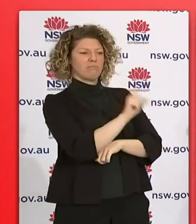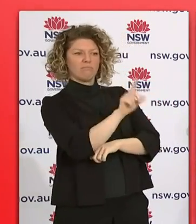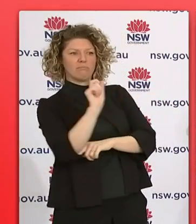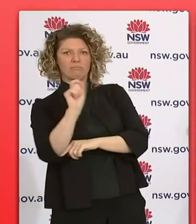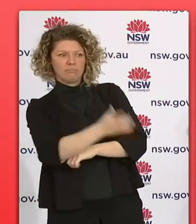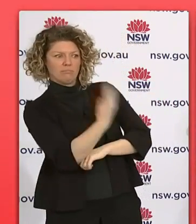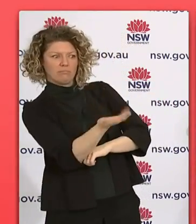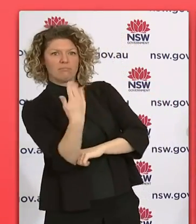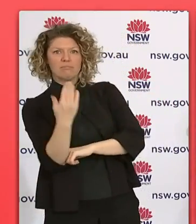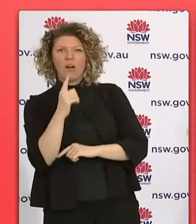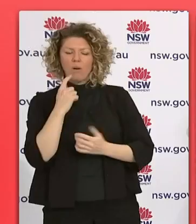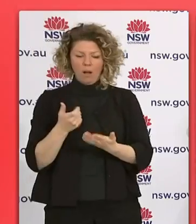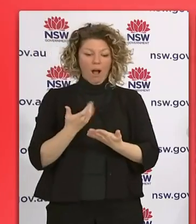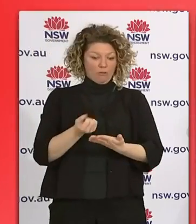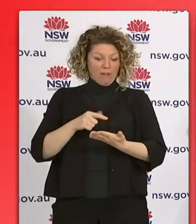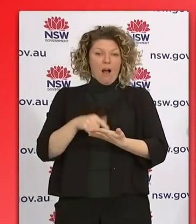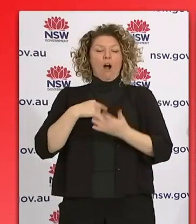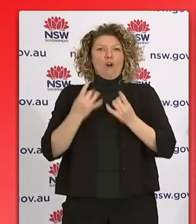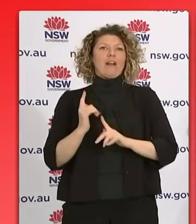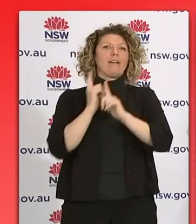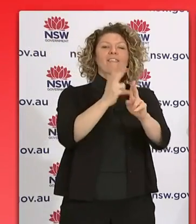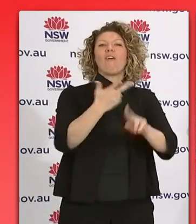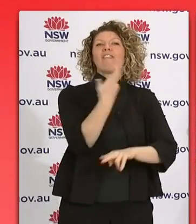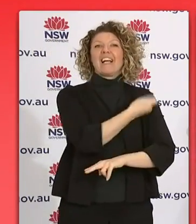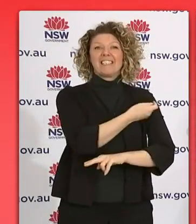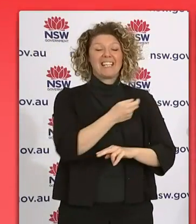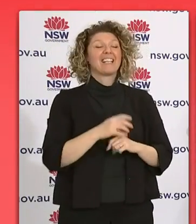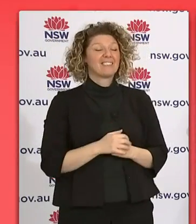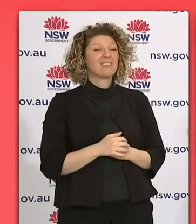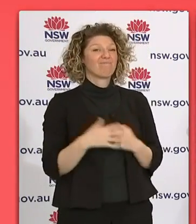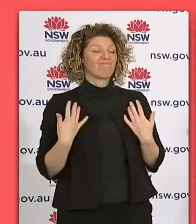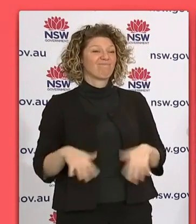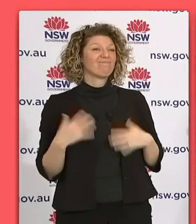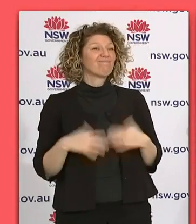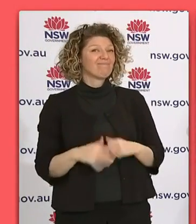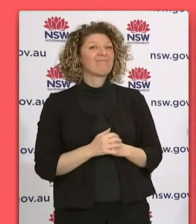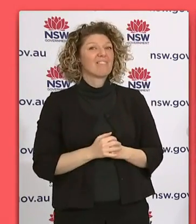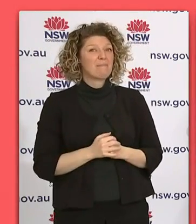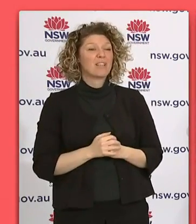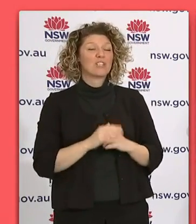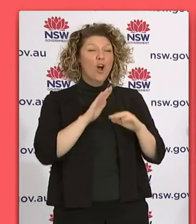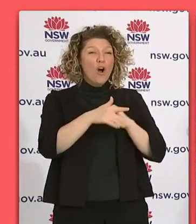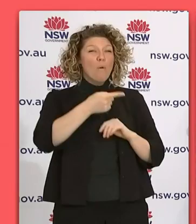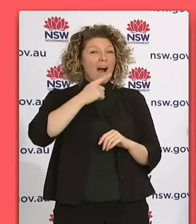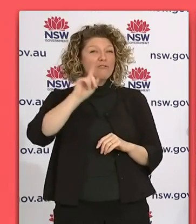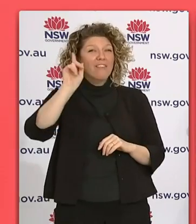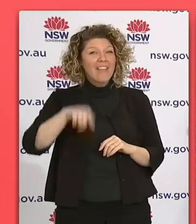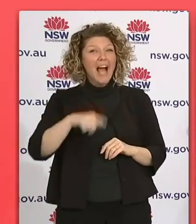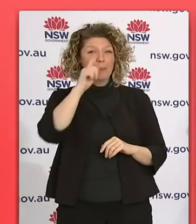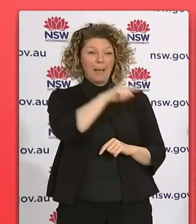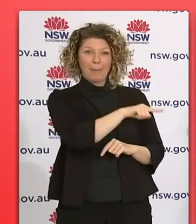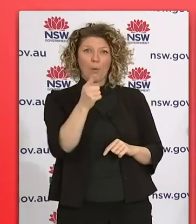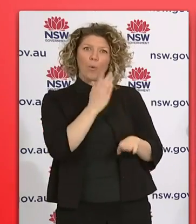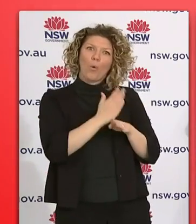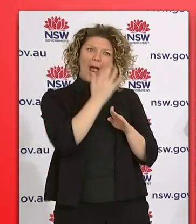over and above what we're doing already, 100,000 authorised workers. And we know that workplaces